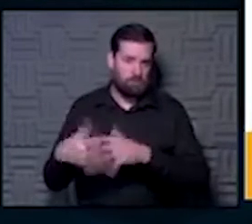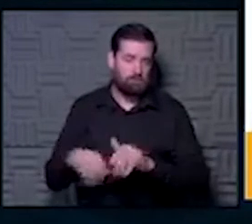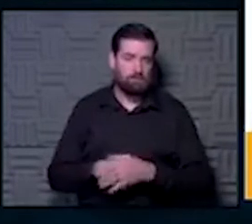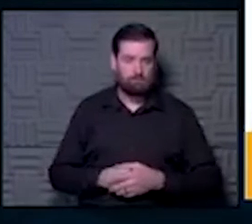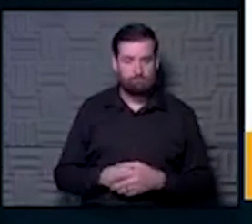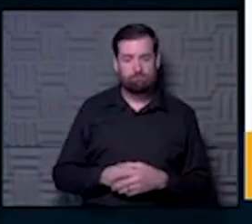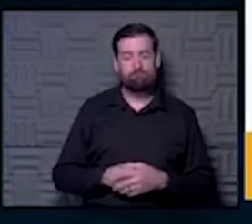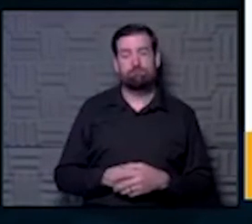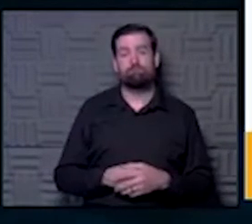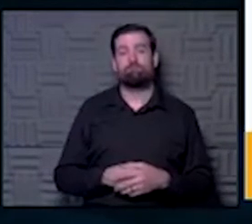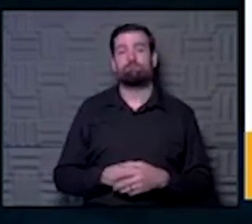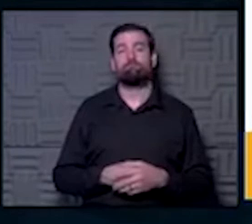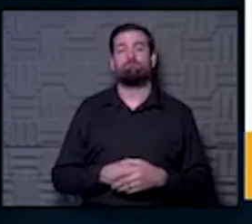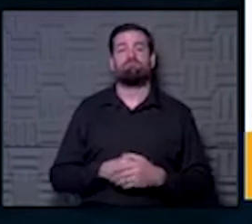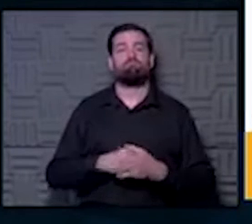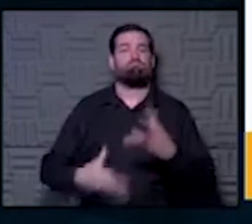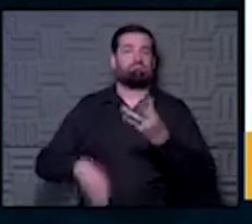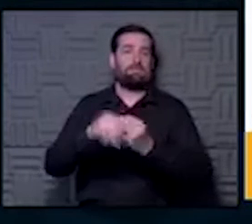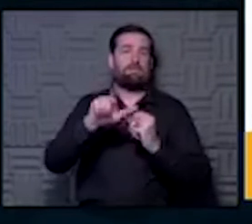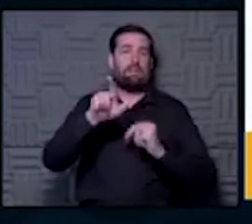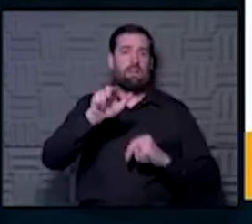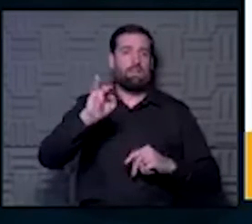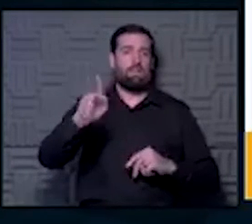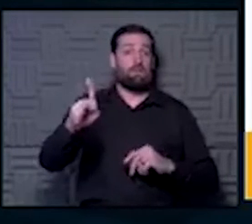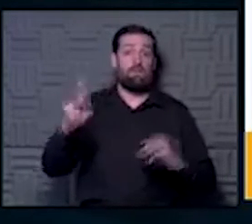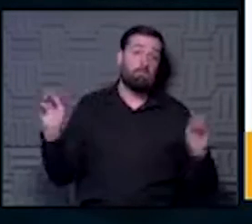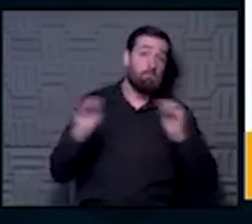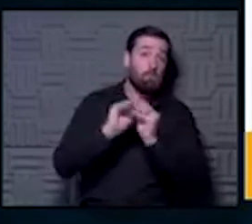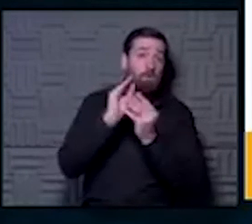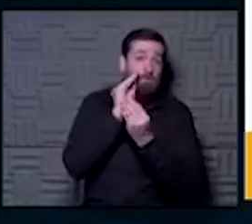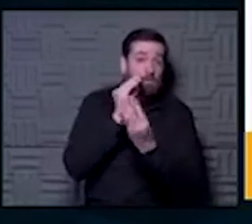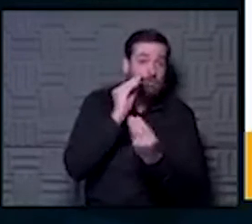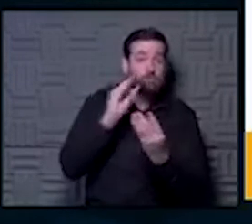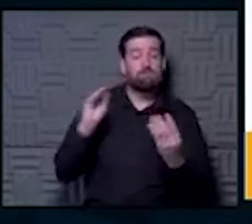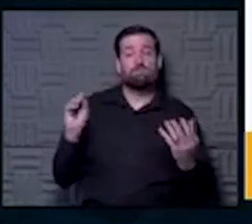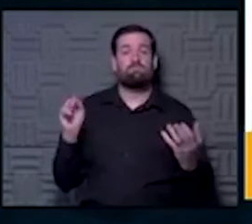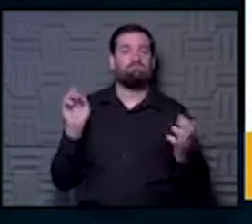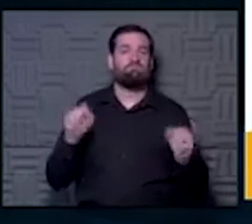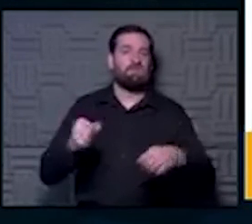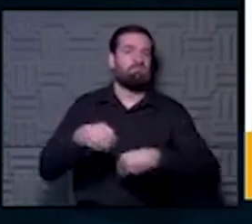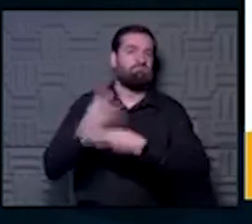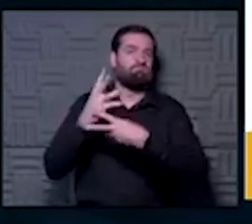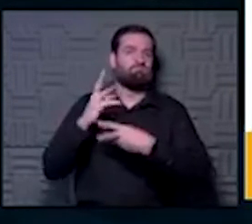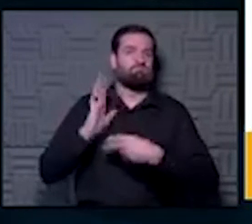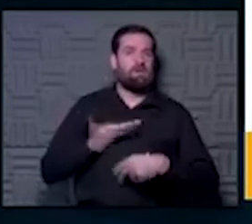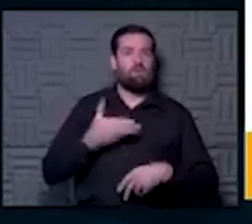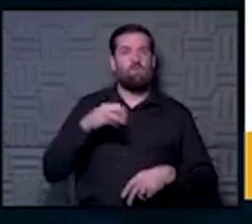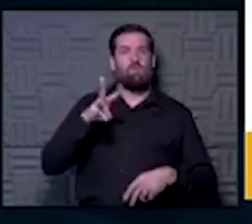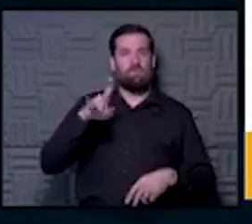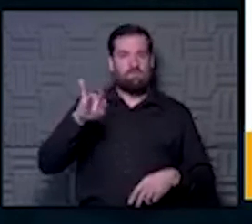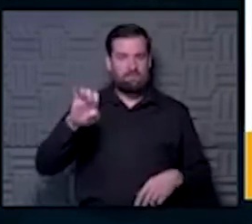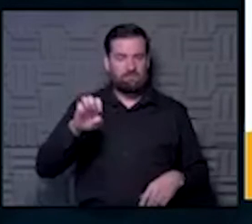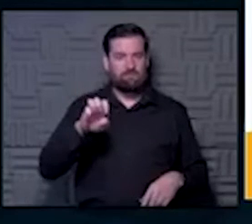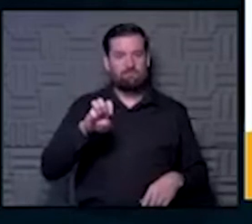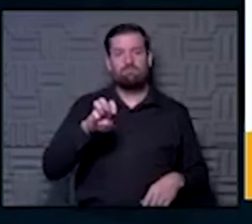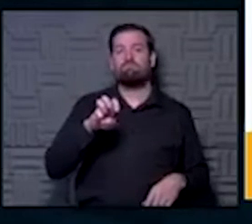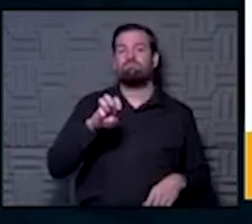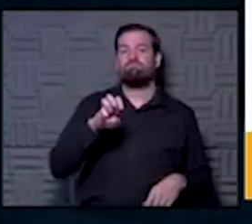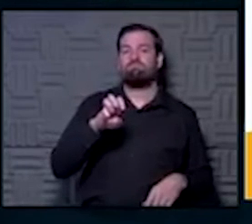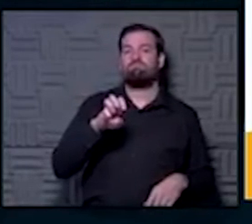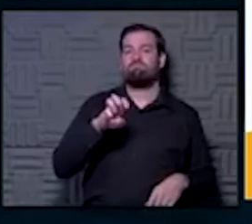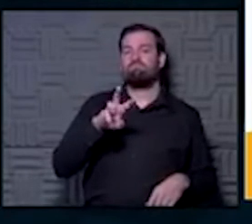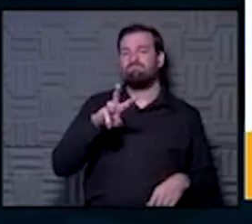I have put a link on here. If you want to find more COVID-19 data, you can go to our website, wakokck.org slash COVID